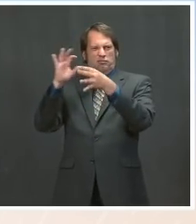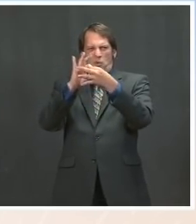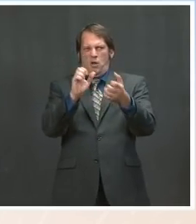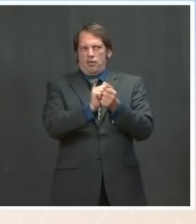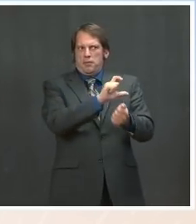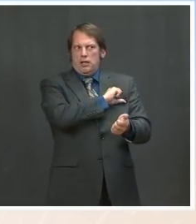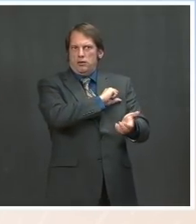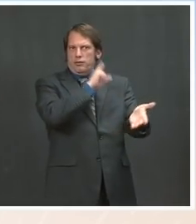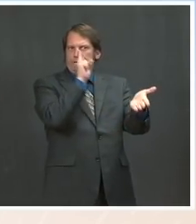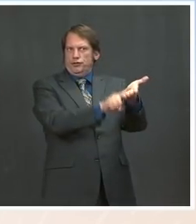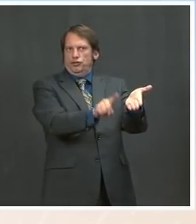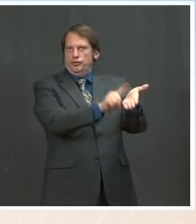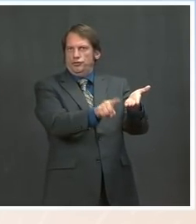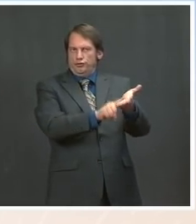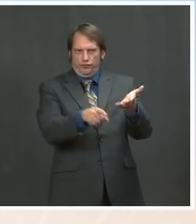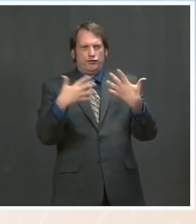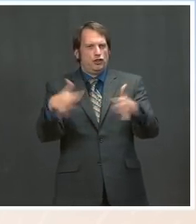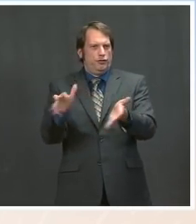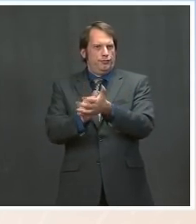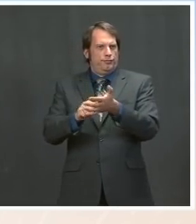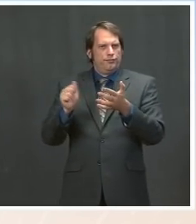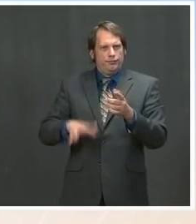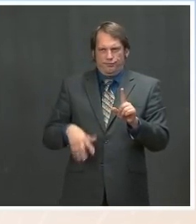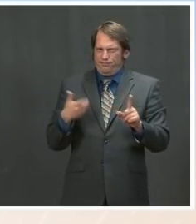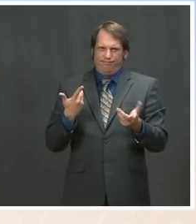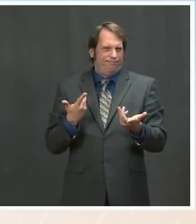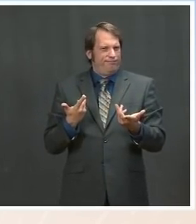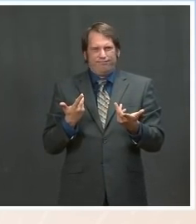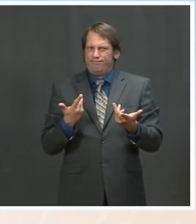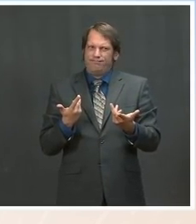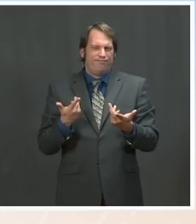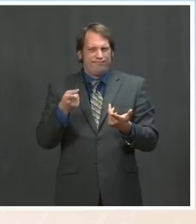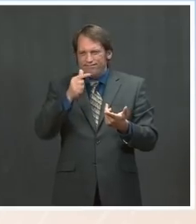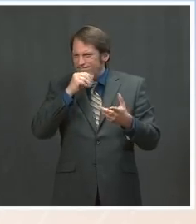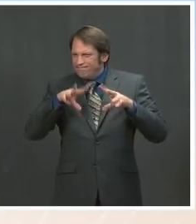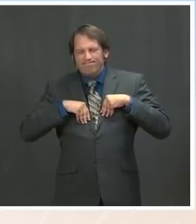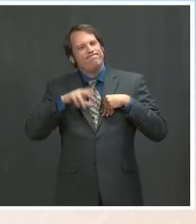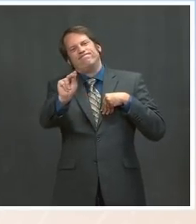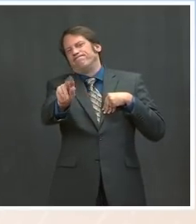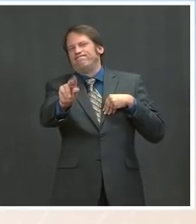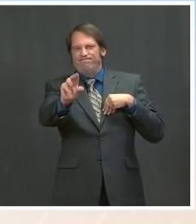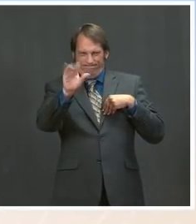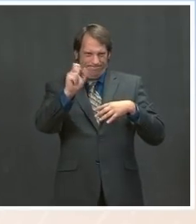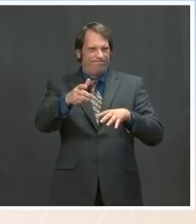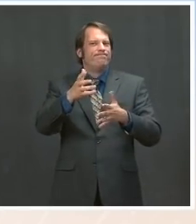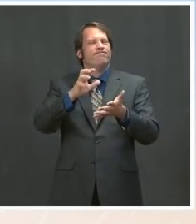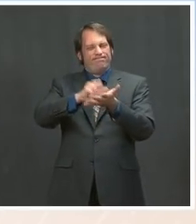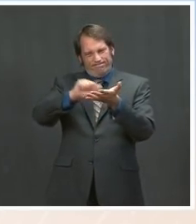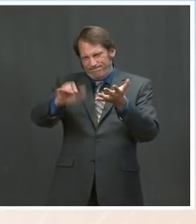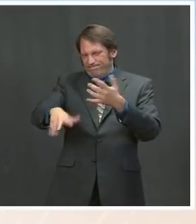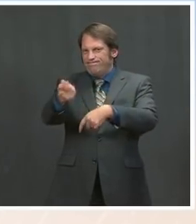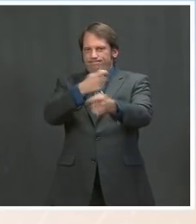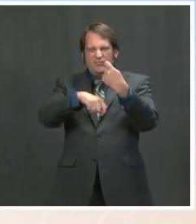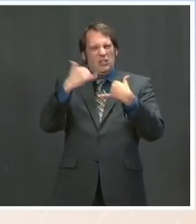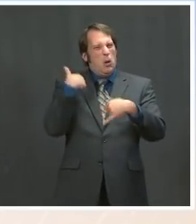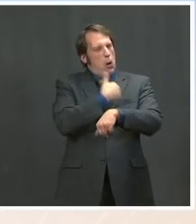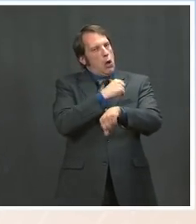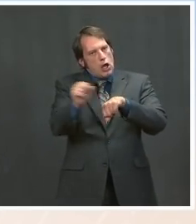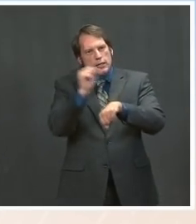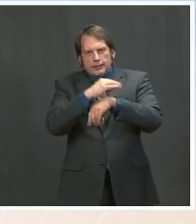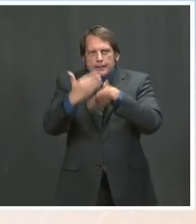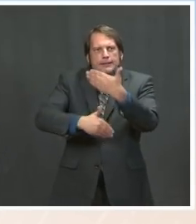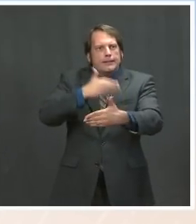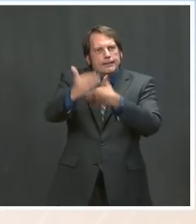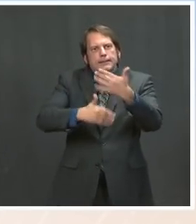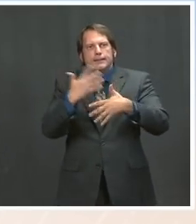in reversing the prior memo returns DOJ to the use of all civil rights enforcement tools it has for its crucial work. The